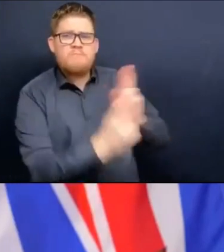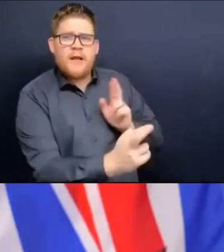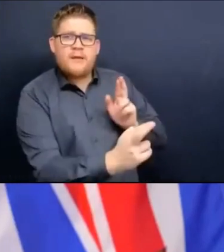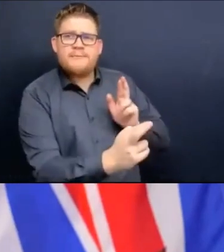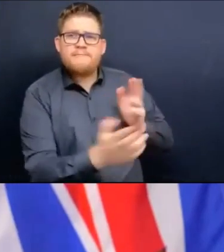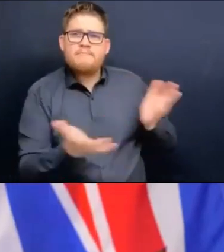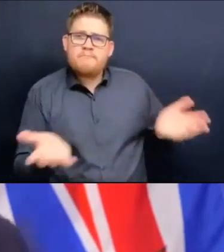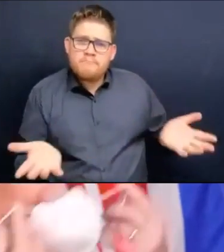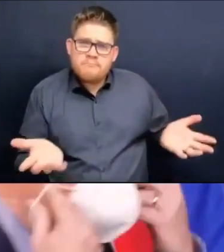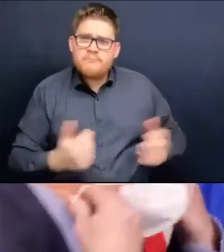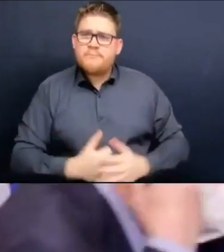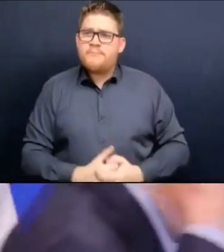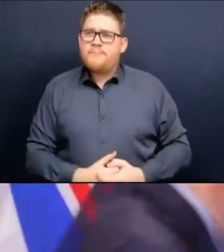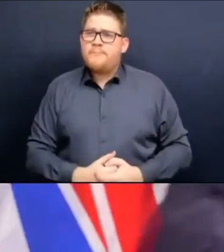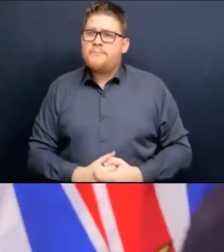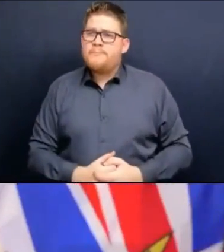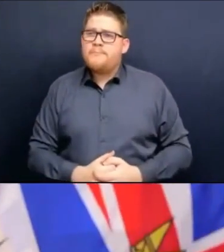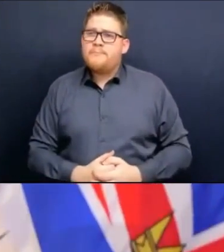to add the science piece to that.